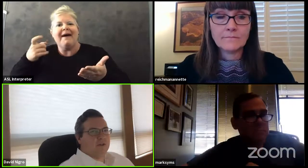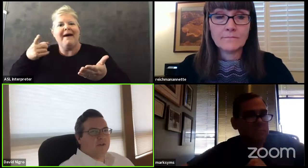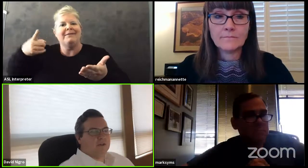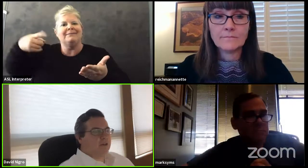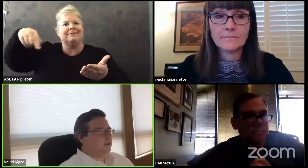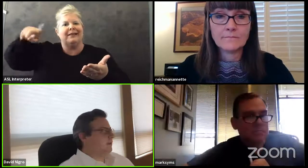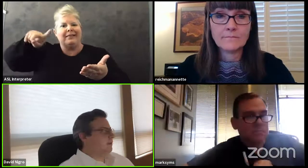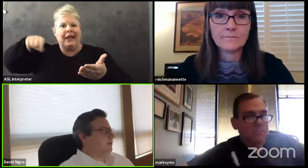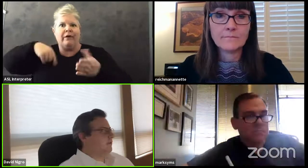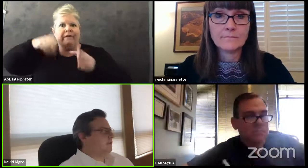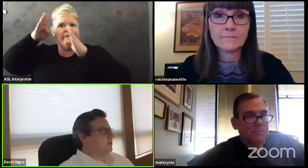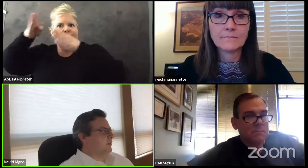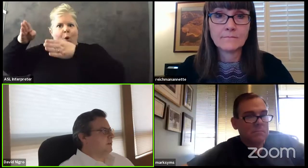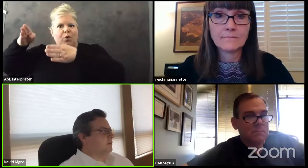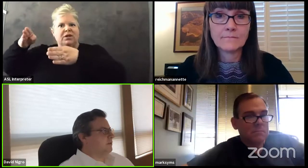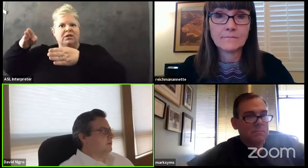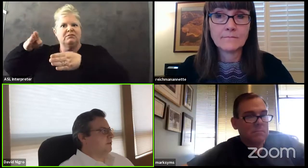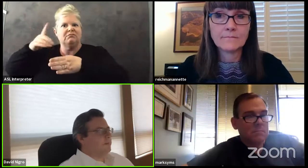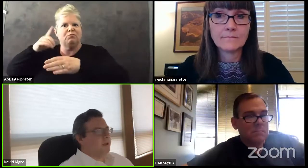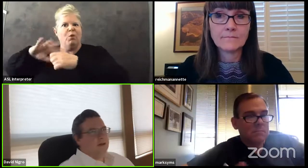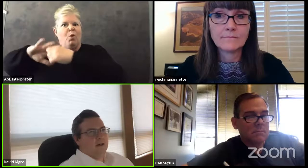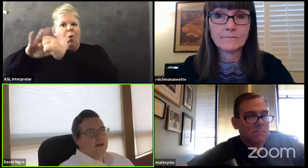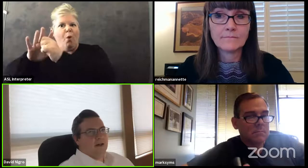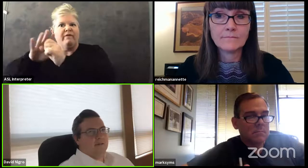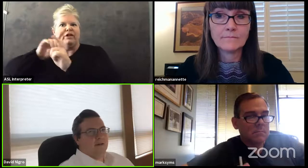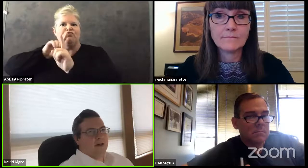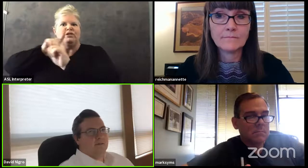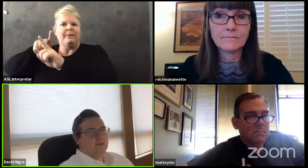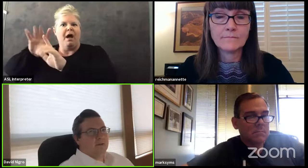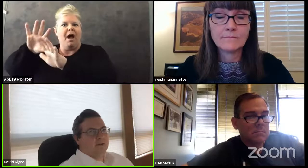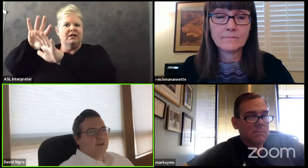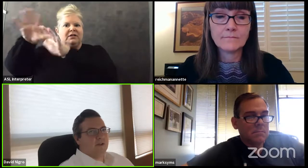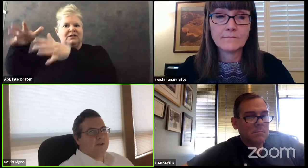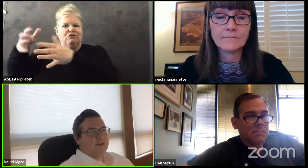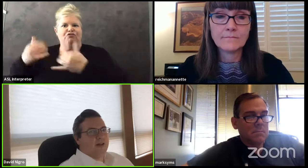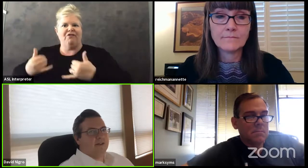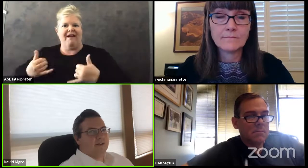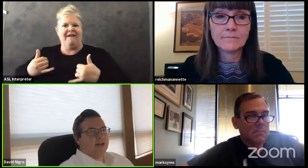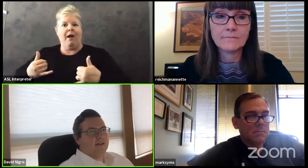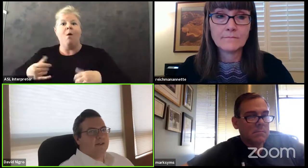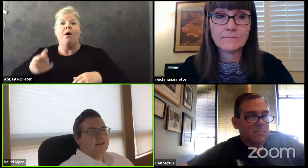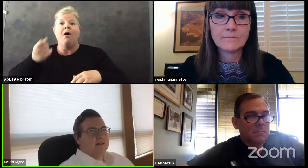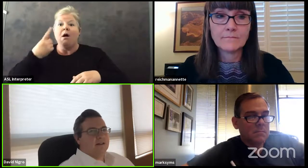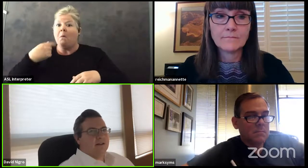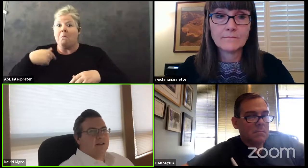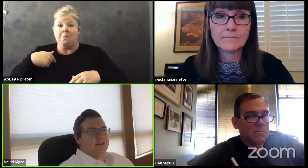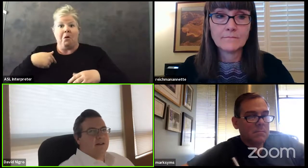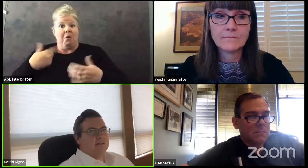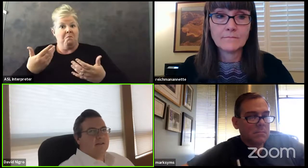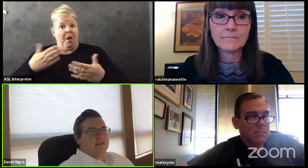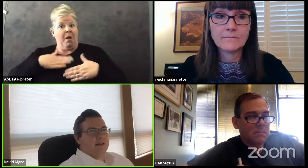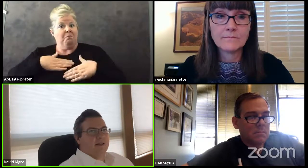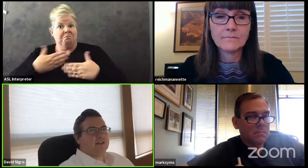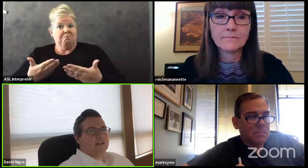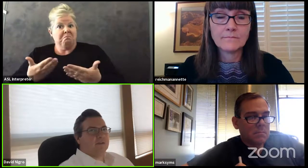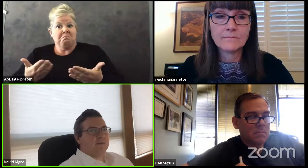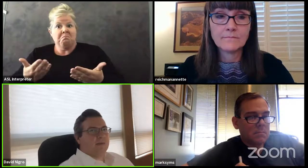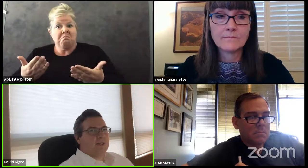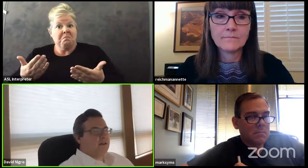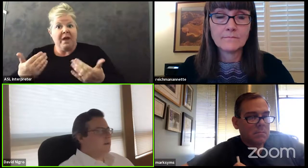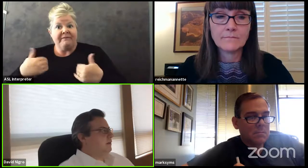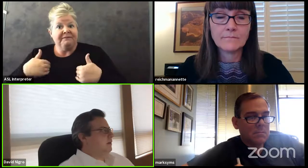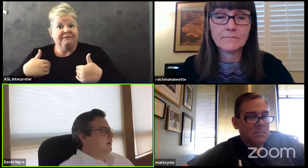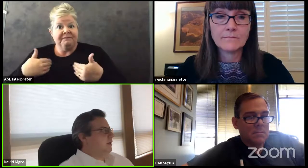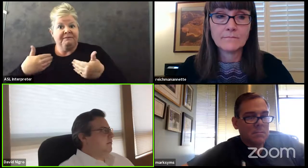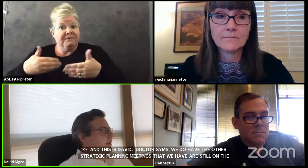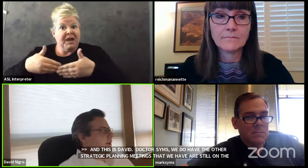used on on uh covet response so uh i'm i'm i'm certainly open to having that uh that next scheduled